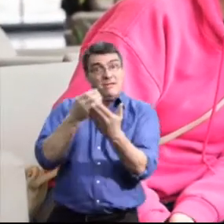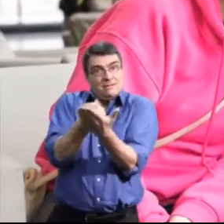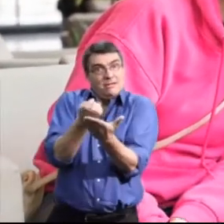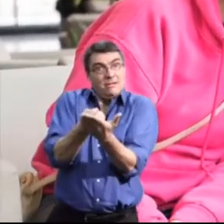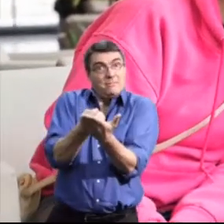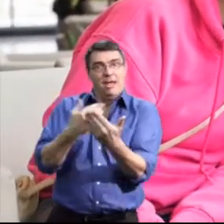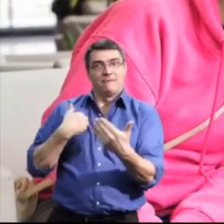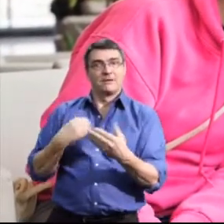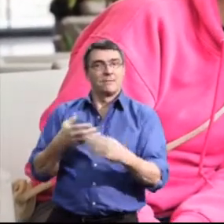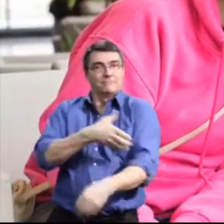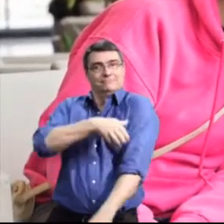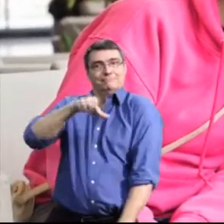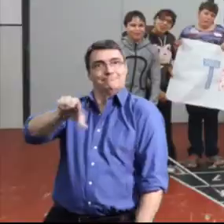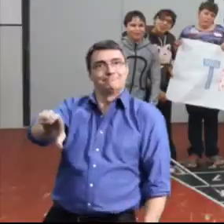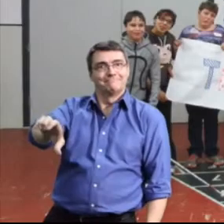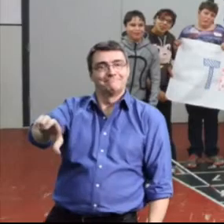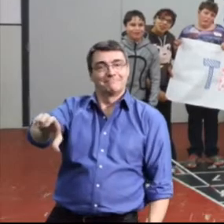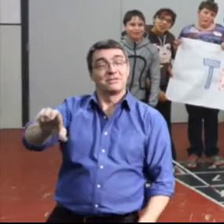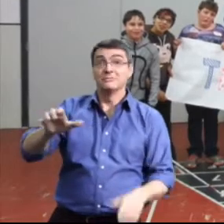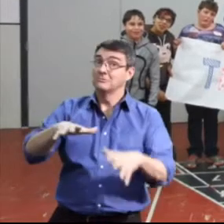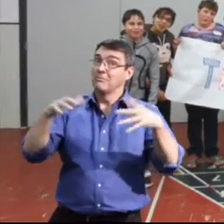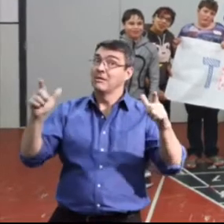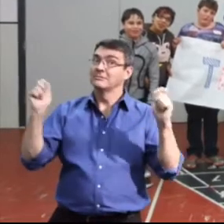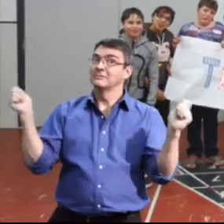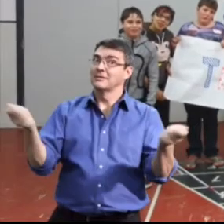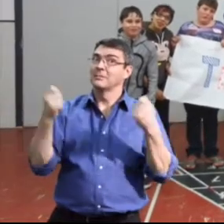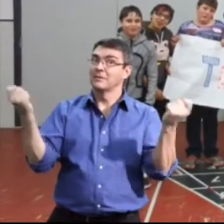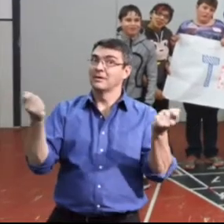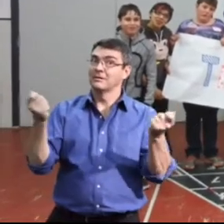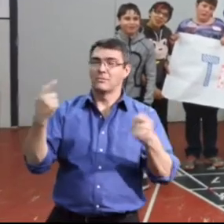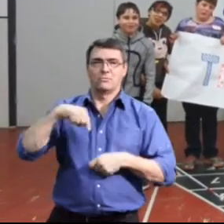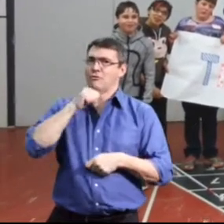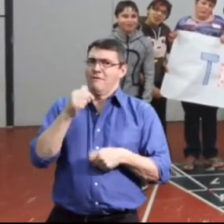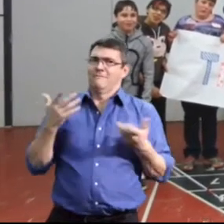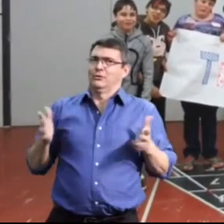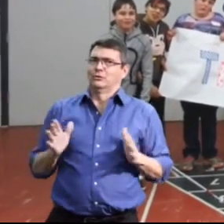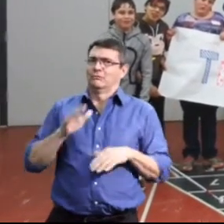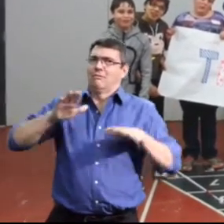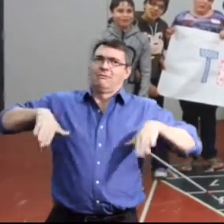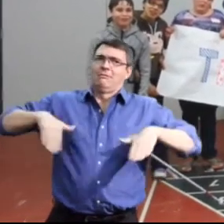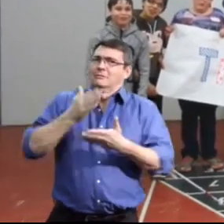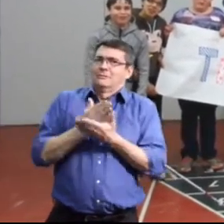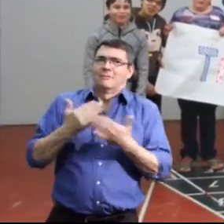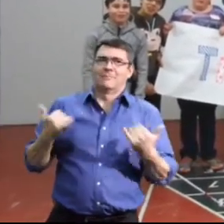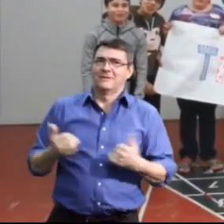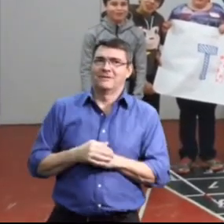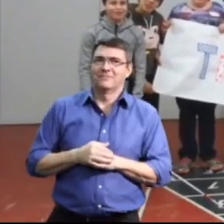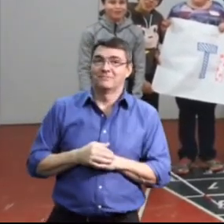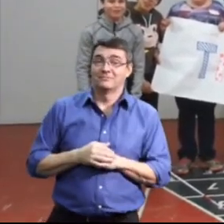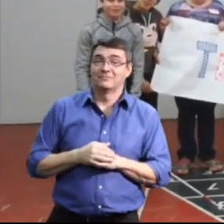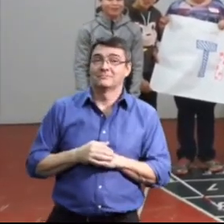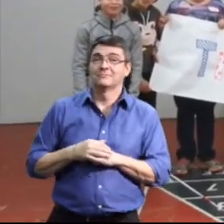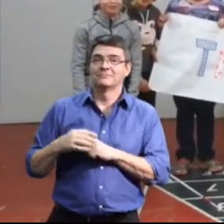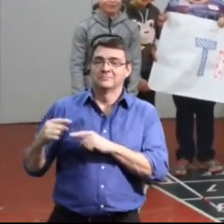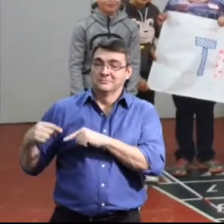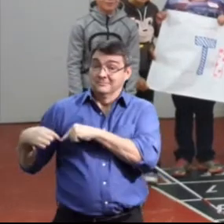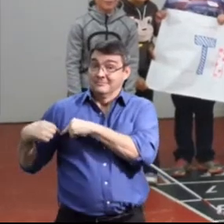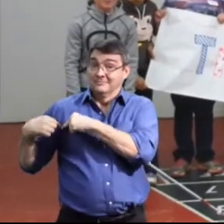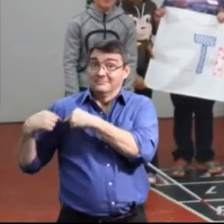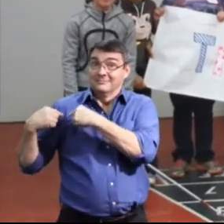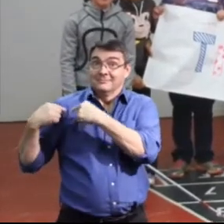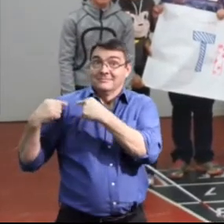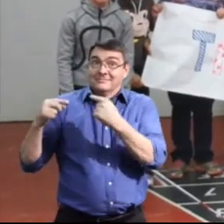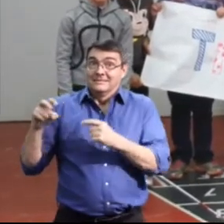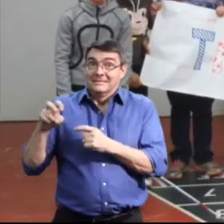empowered. There is much to celebrate, but we can't stop now. There is a